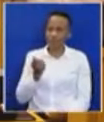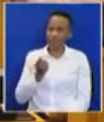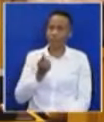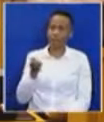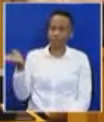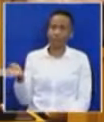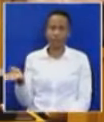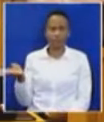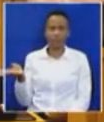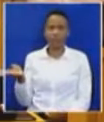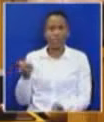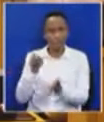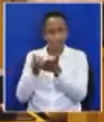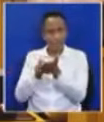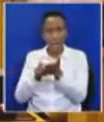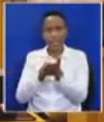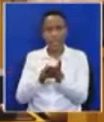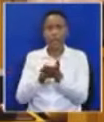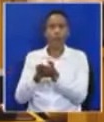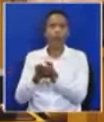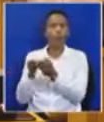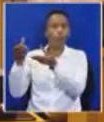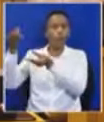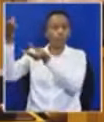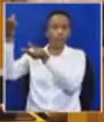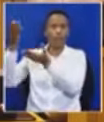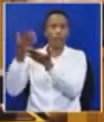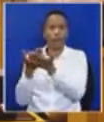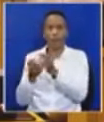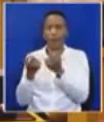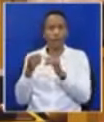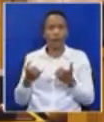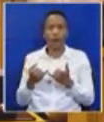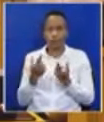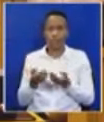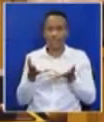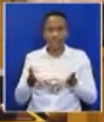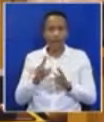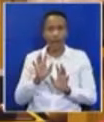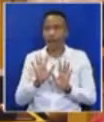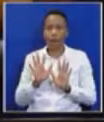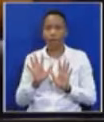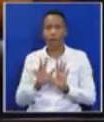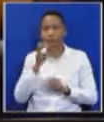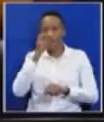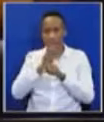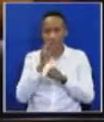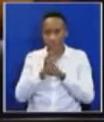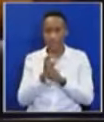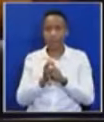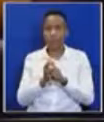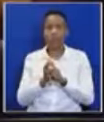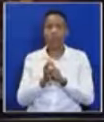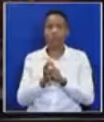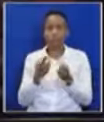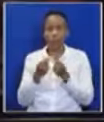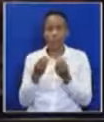motion. She knows very, very well. Thank you. will check the Nsat and make a considered ruling. Continue, honorable member.